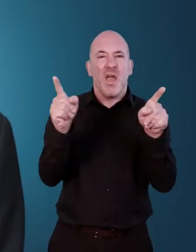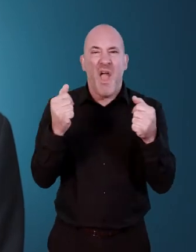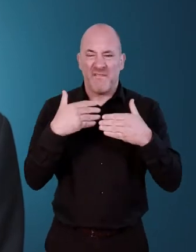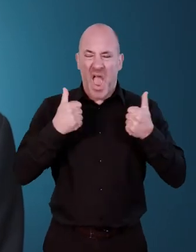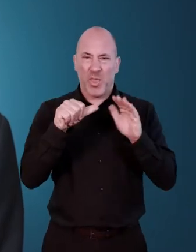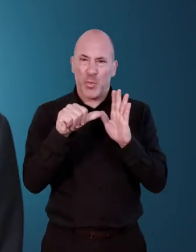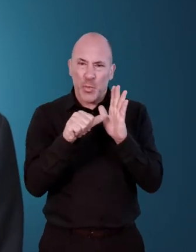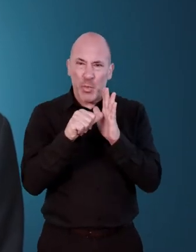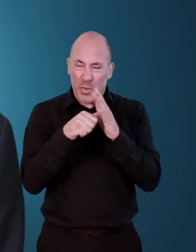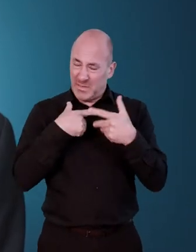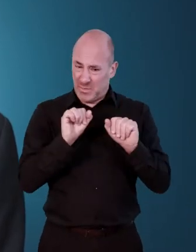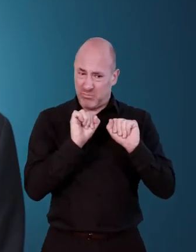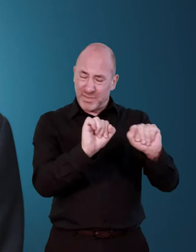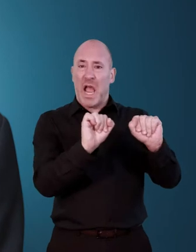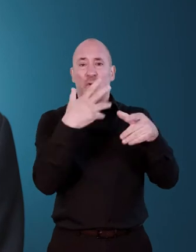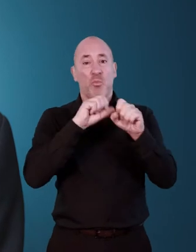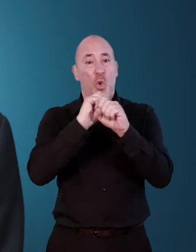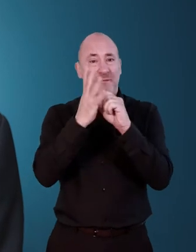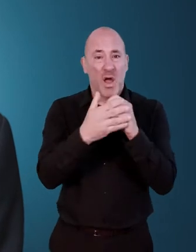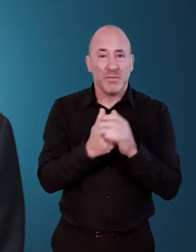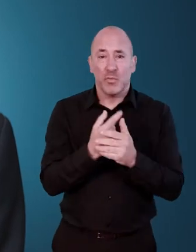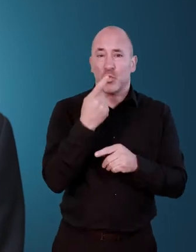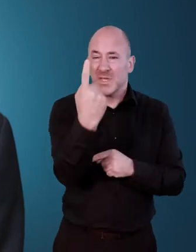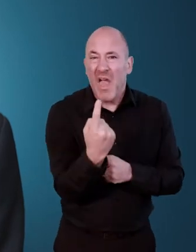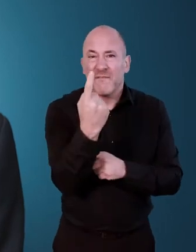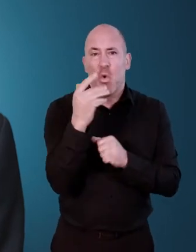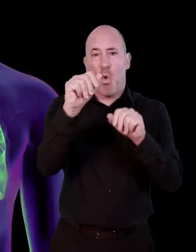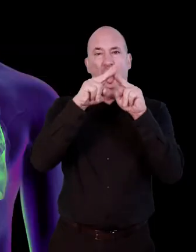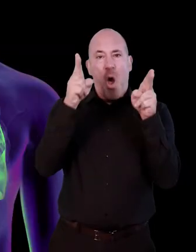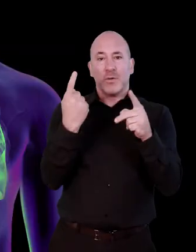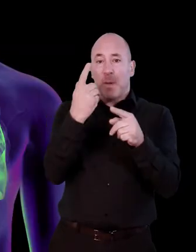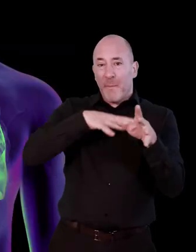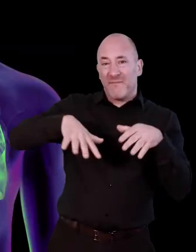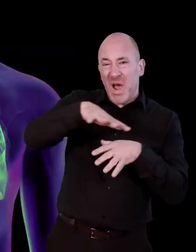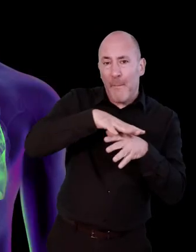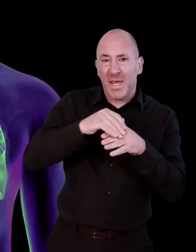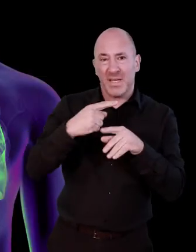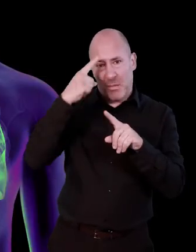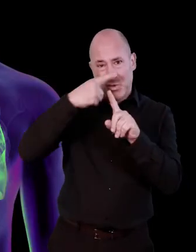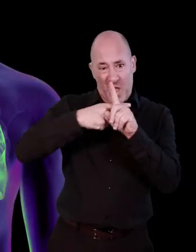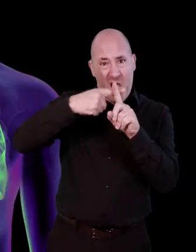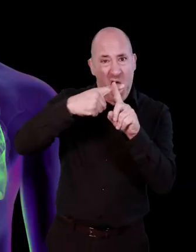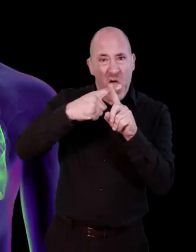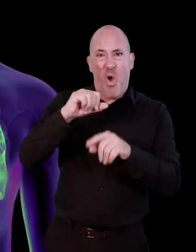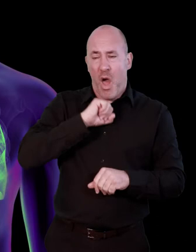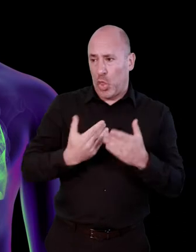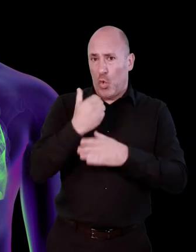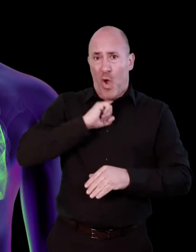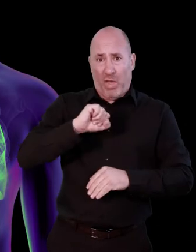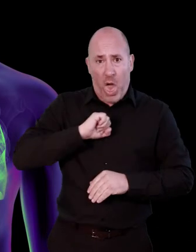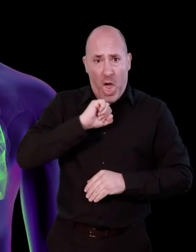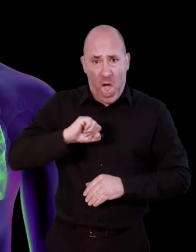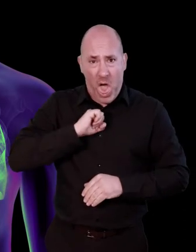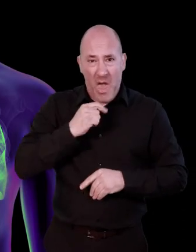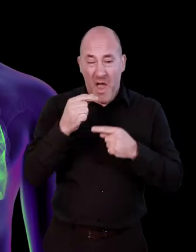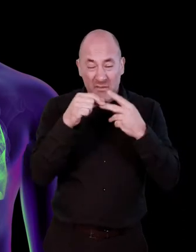with existing health conditions from coronavirus. If you or anyone in your household has a high temperature or a new and continuous cough,